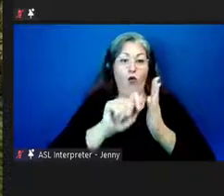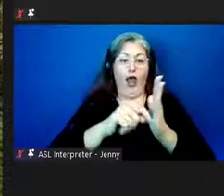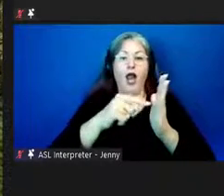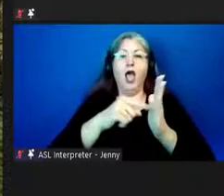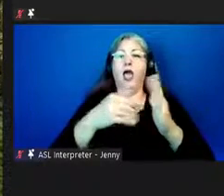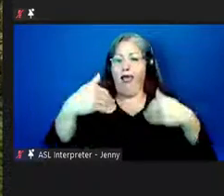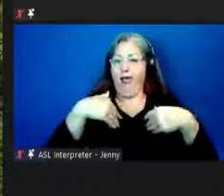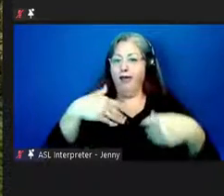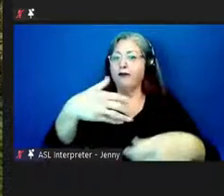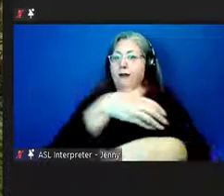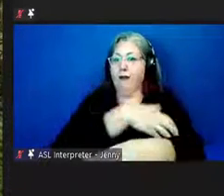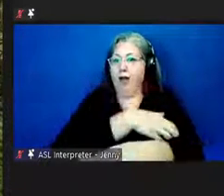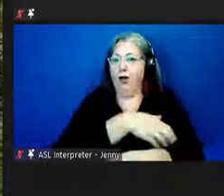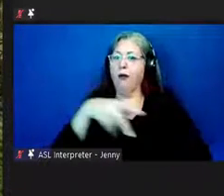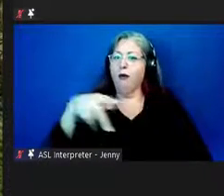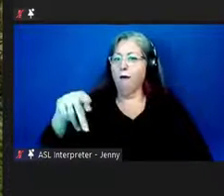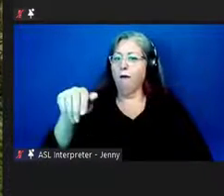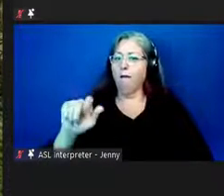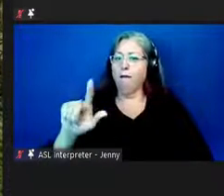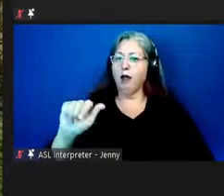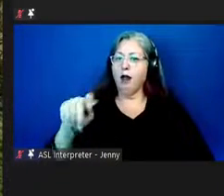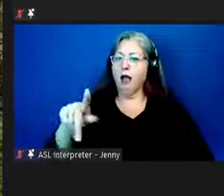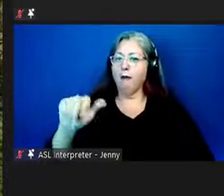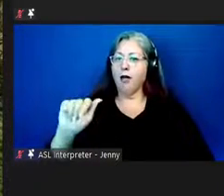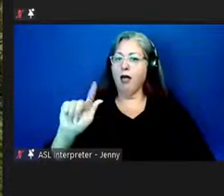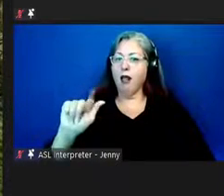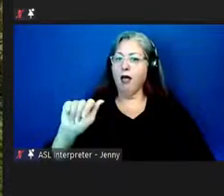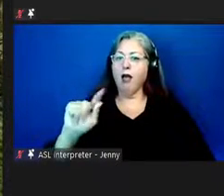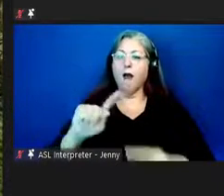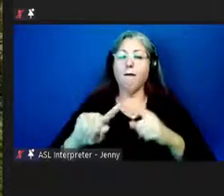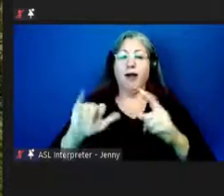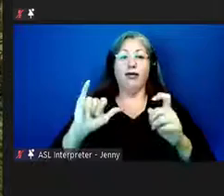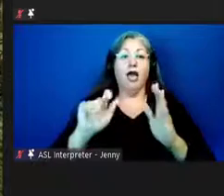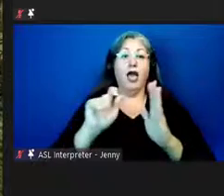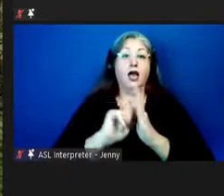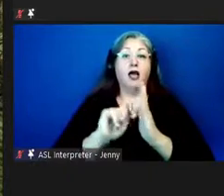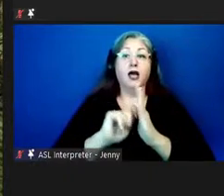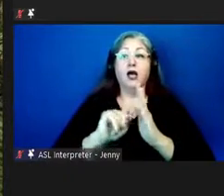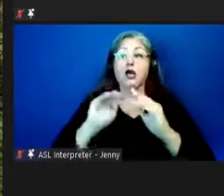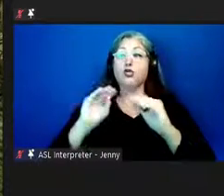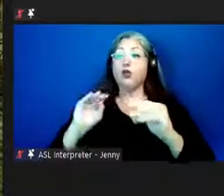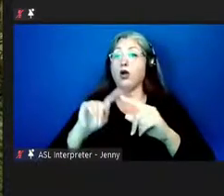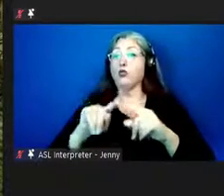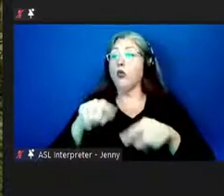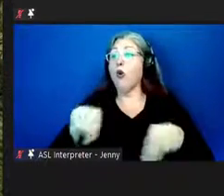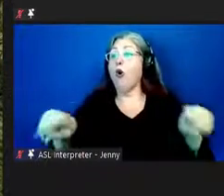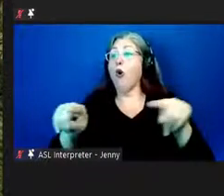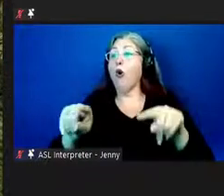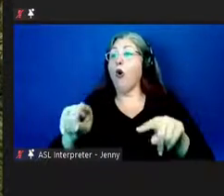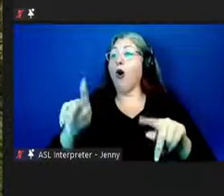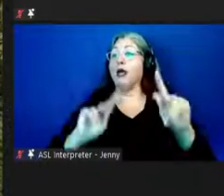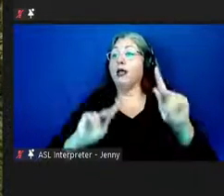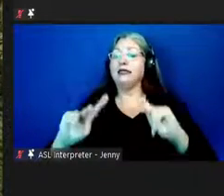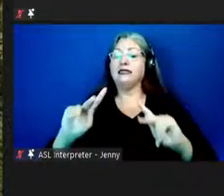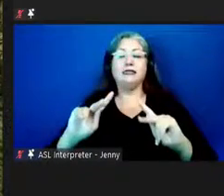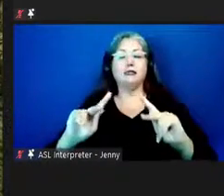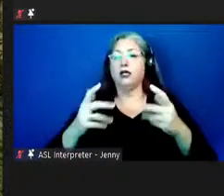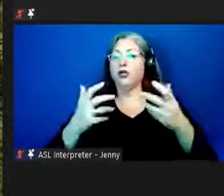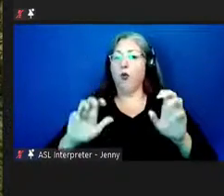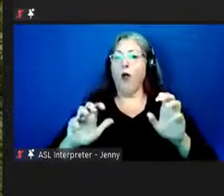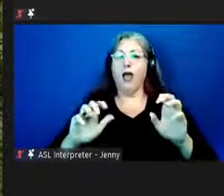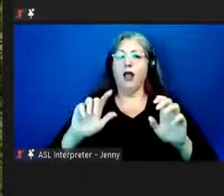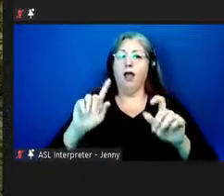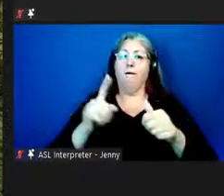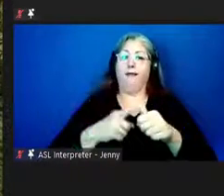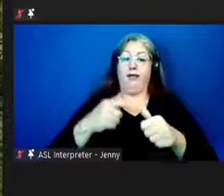this pala pala and they didn't want this pala pala to be taught to the rest of the citizens until they